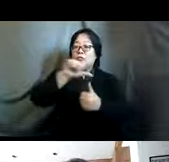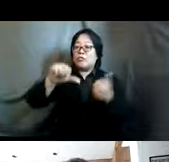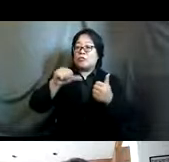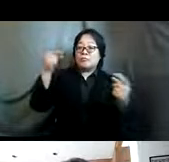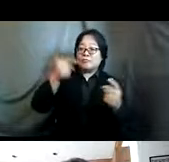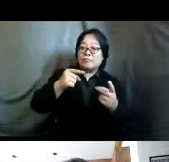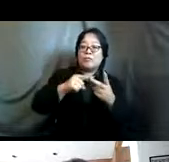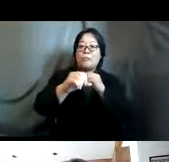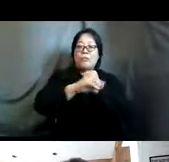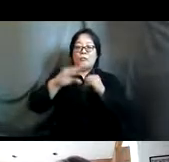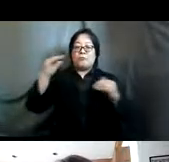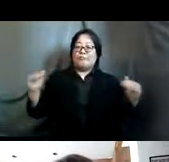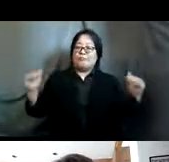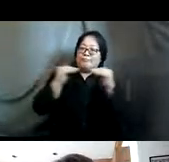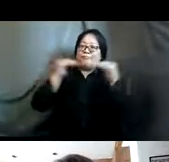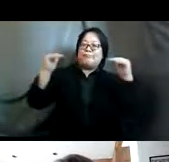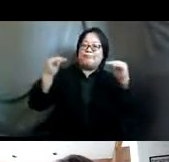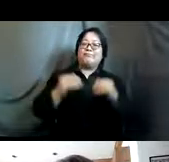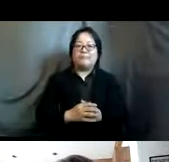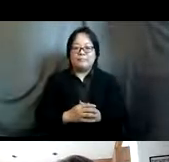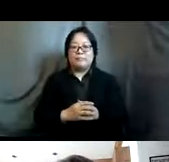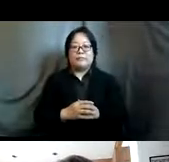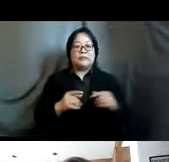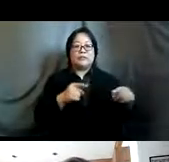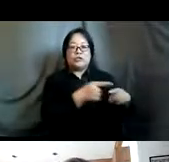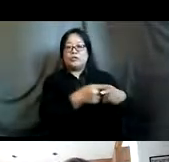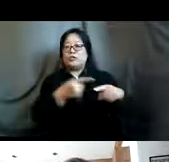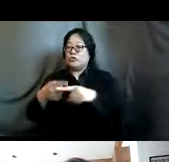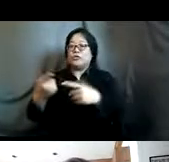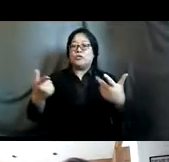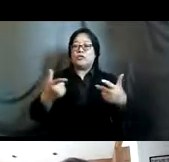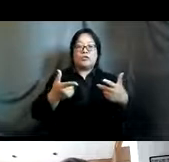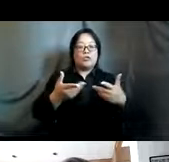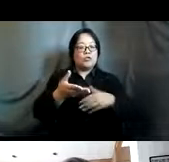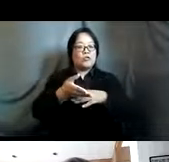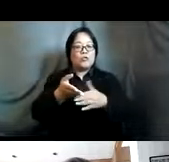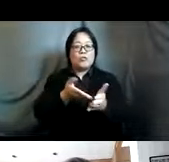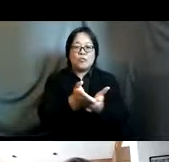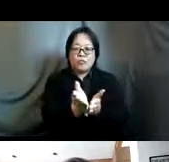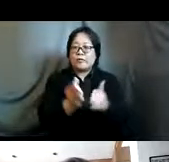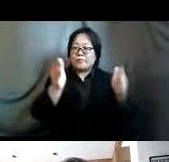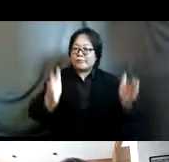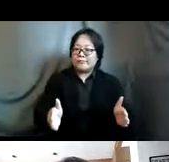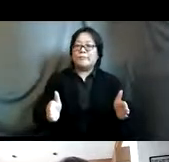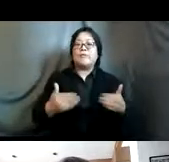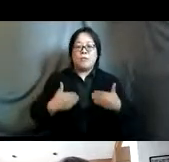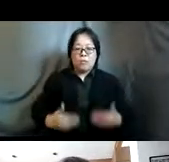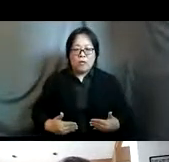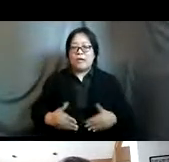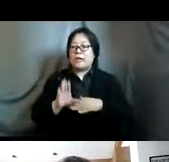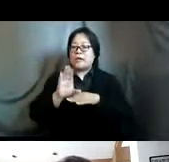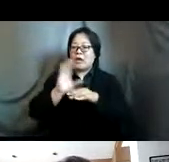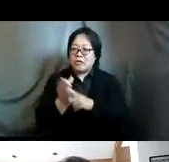equality applying an intersectional intercultural human rights based approach to improve srhr outcomes under the